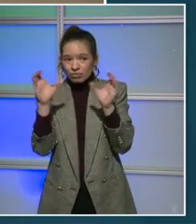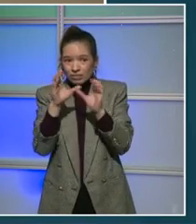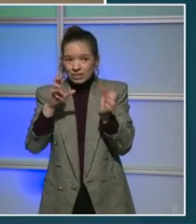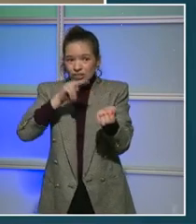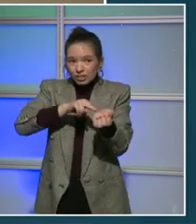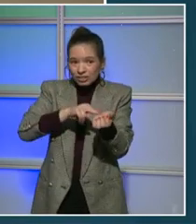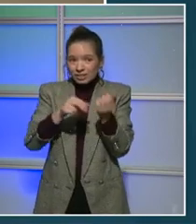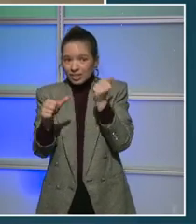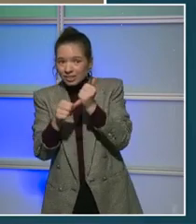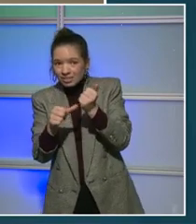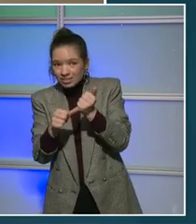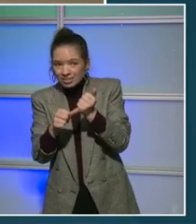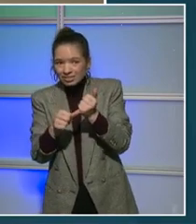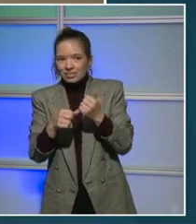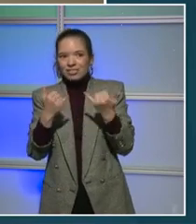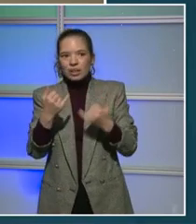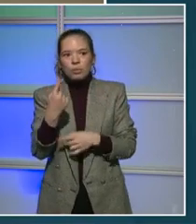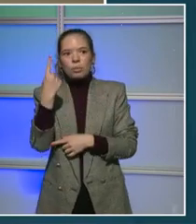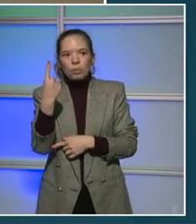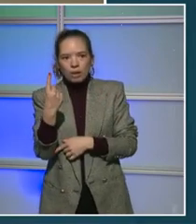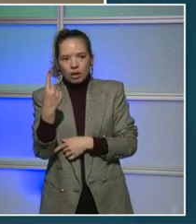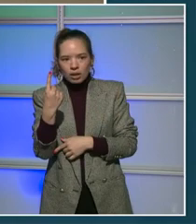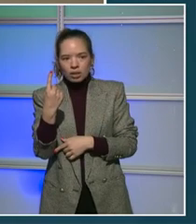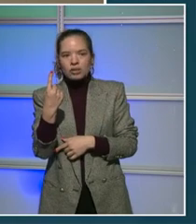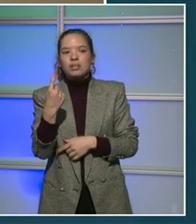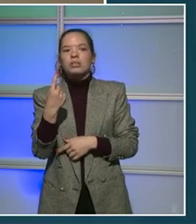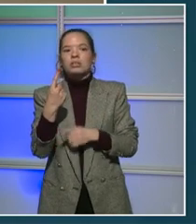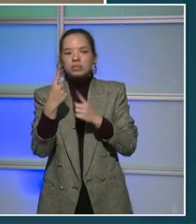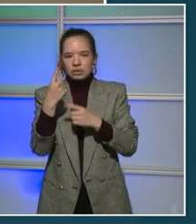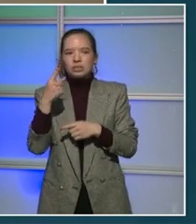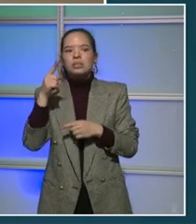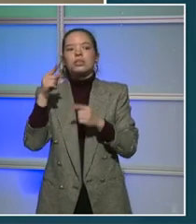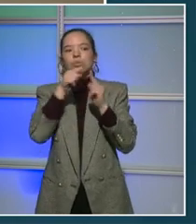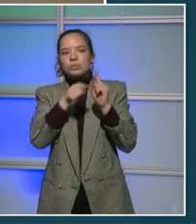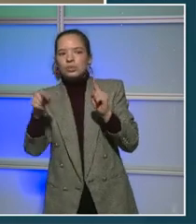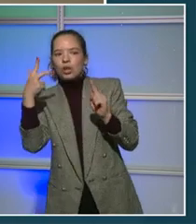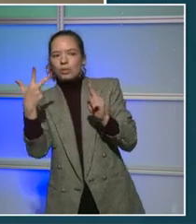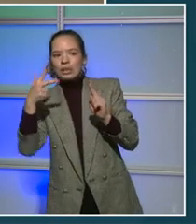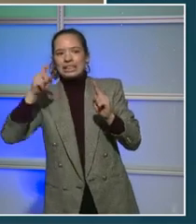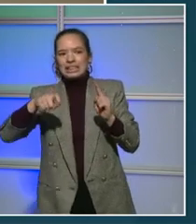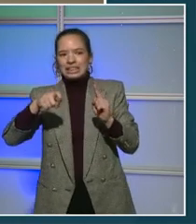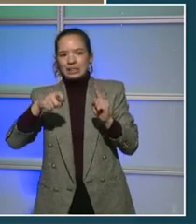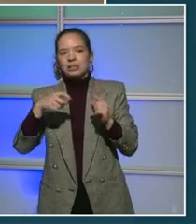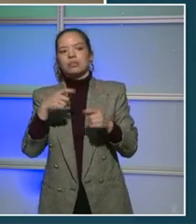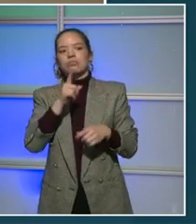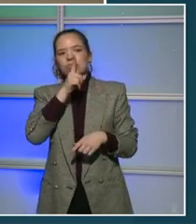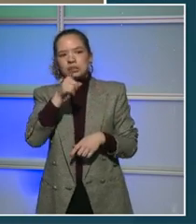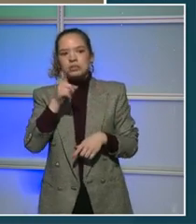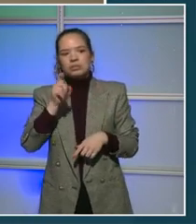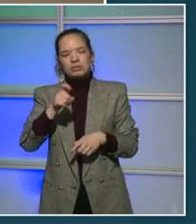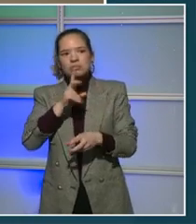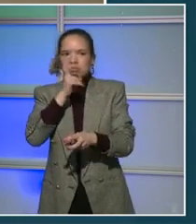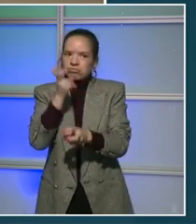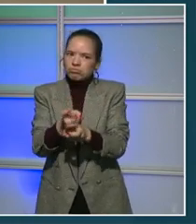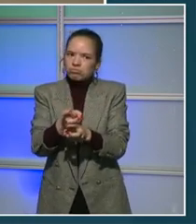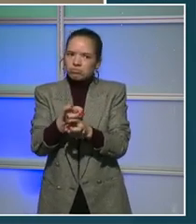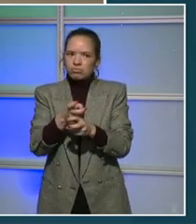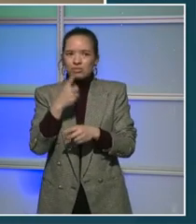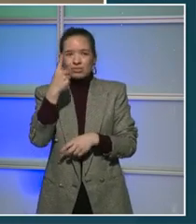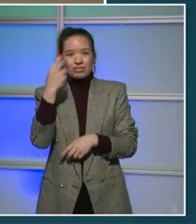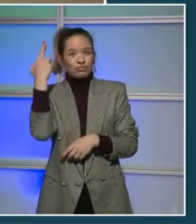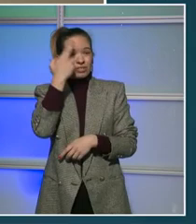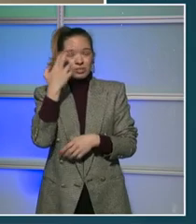getting worse and needs to be addressed. The primary problem is the wage rate. Right now,